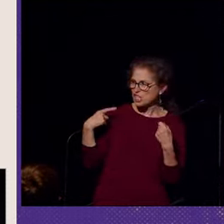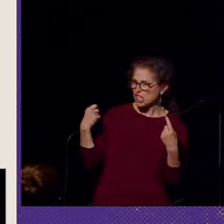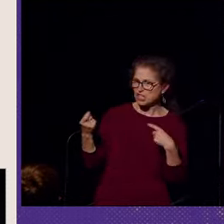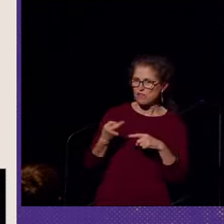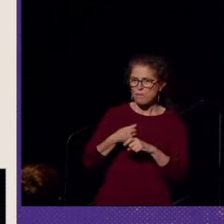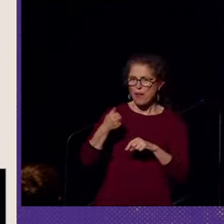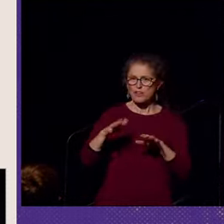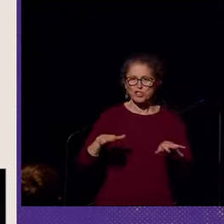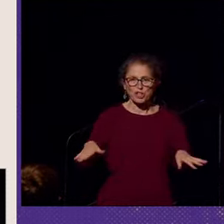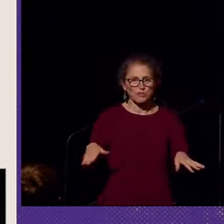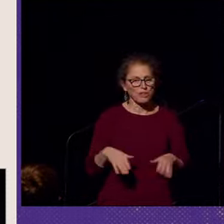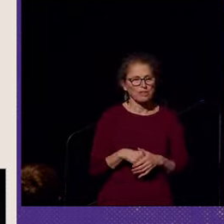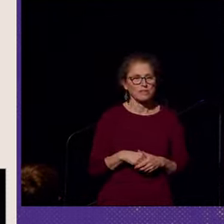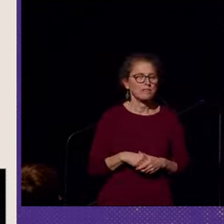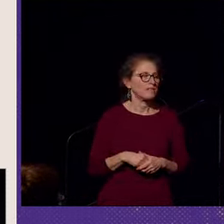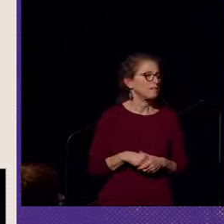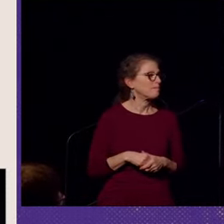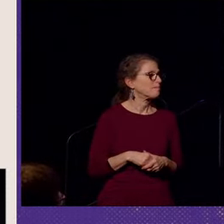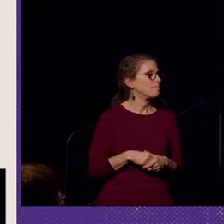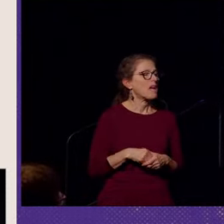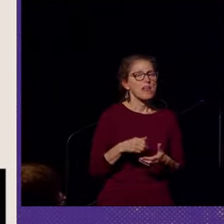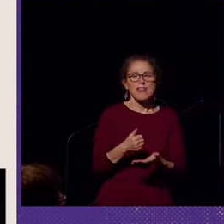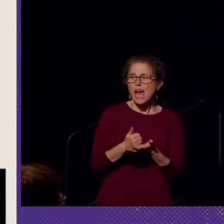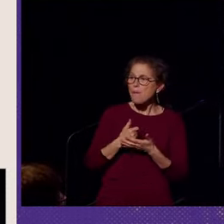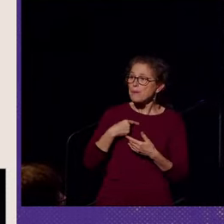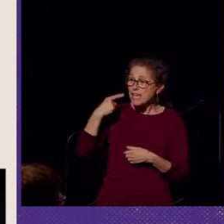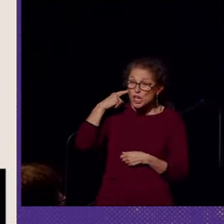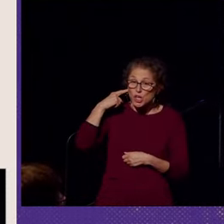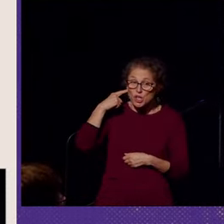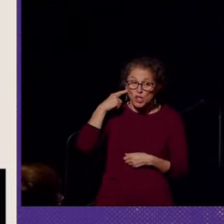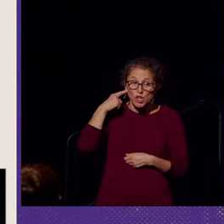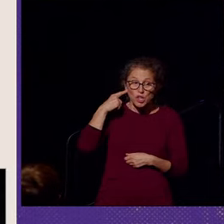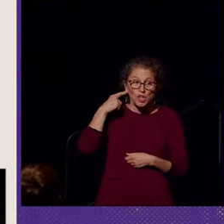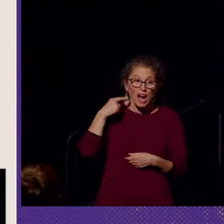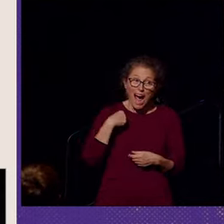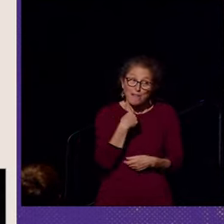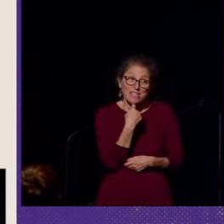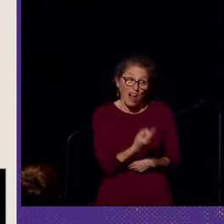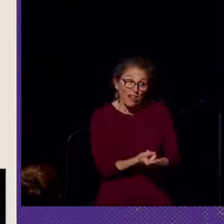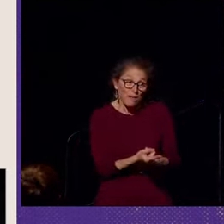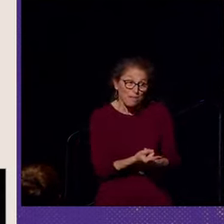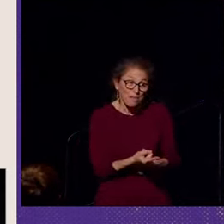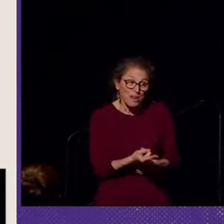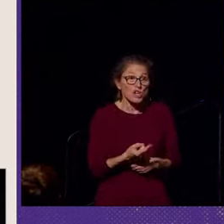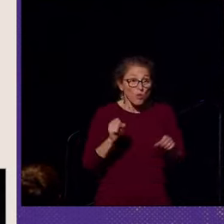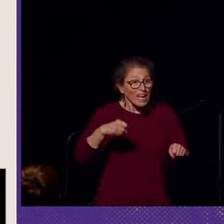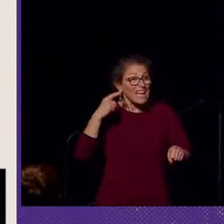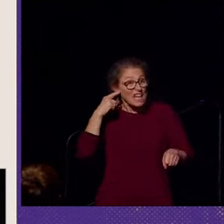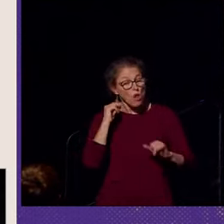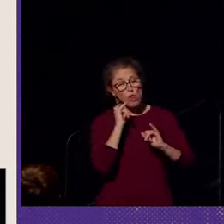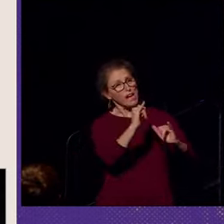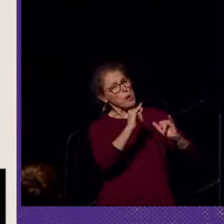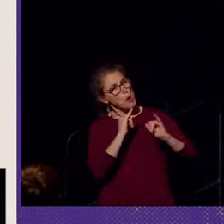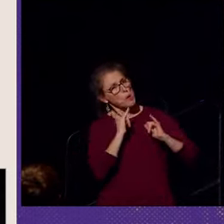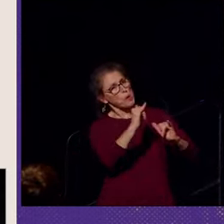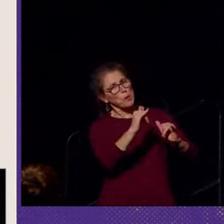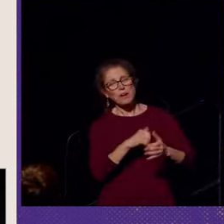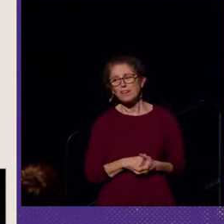children. They help me hear, I will reply, so I can hear like you do.